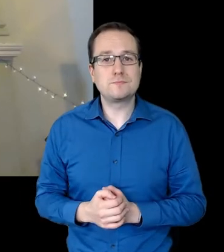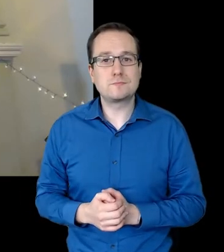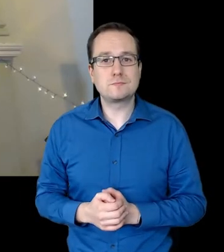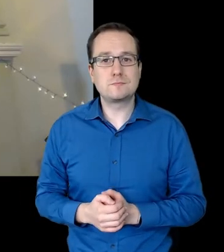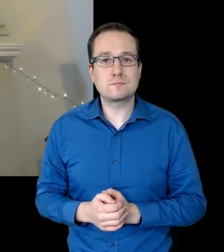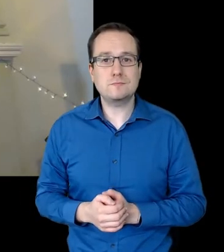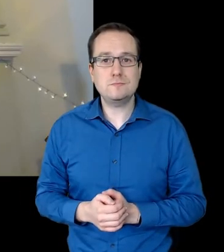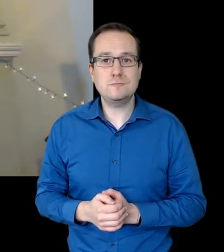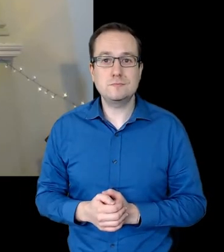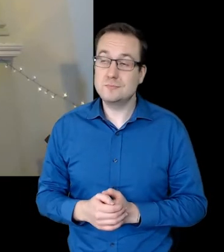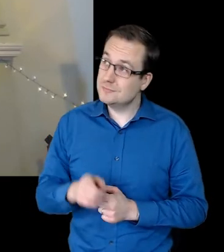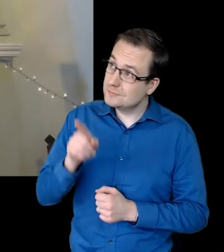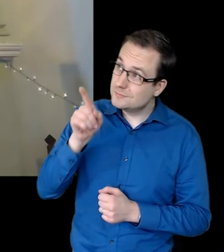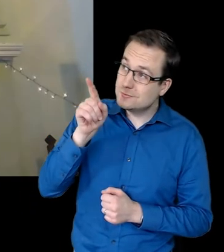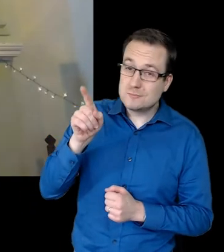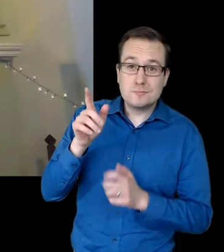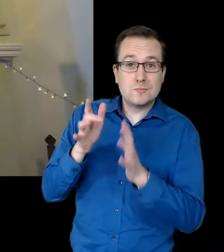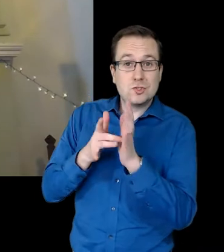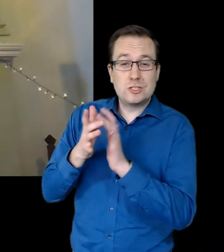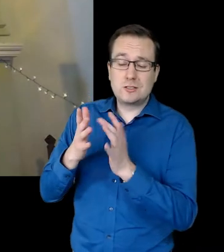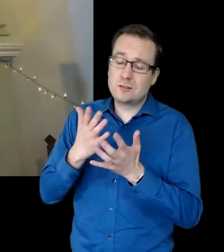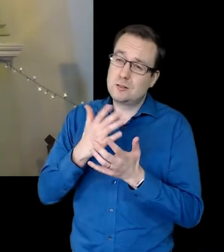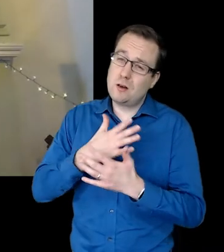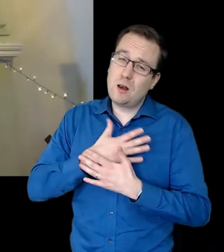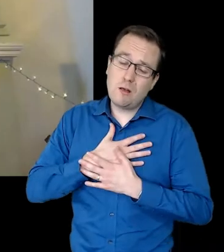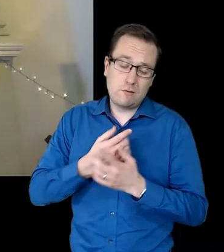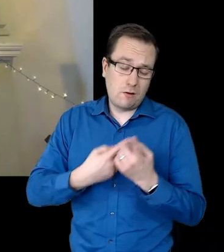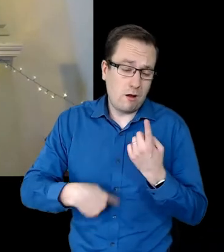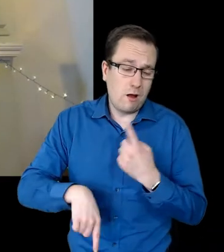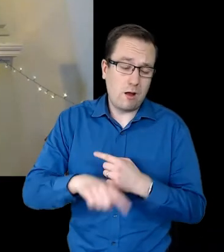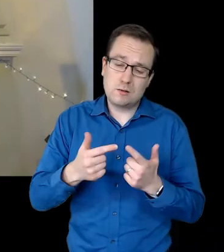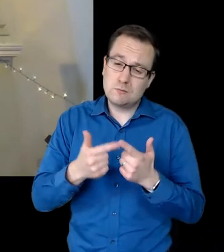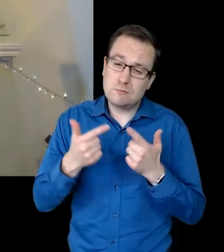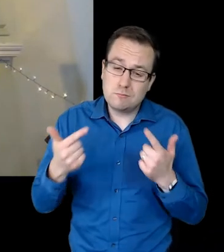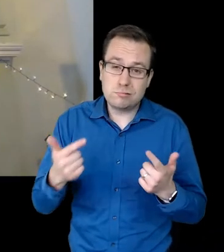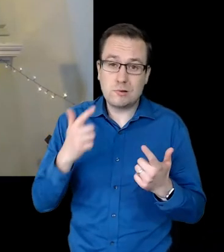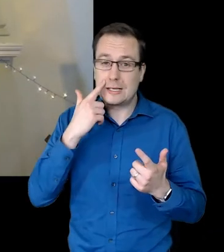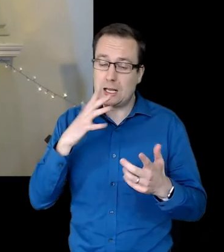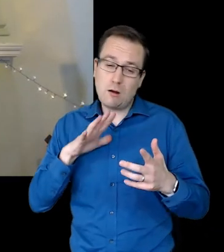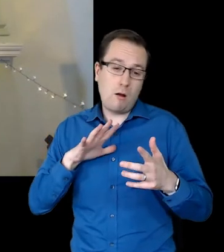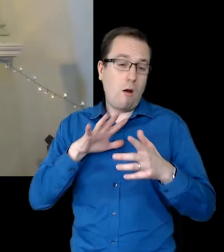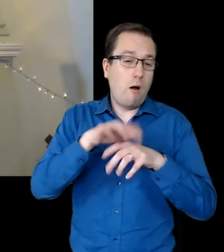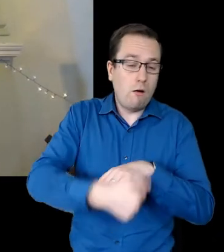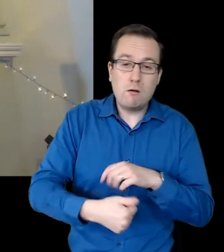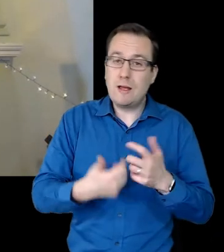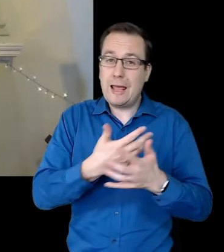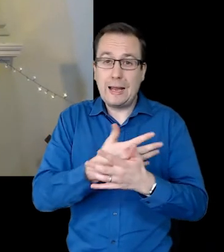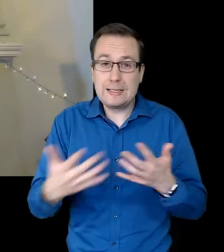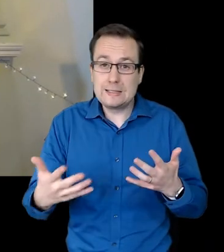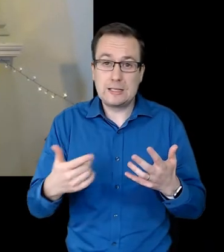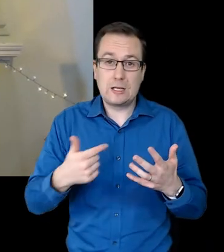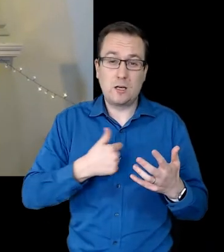Jesus' love for us can overcome all obstacles, even homophobia, biphobia and transphobia.